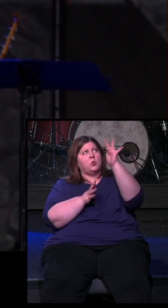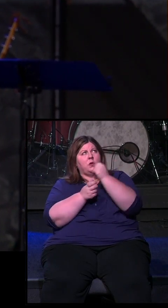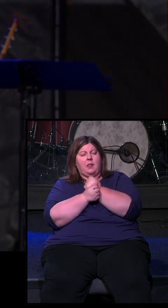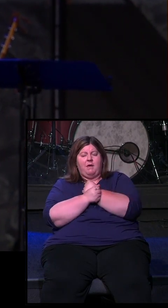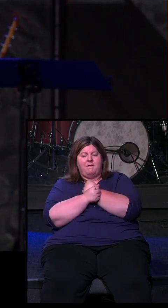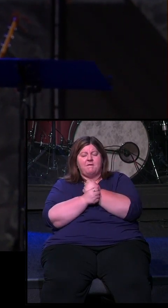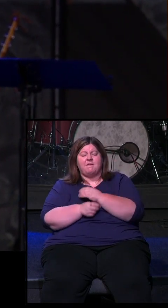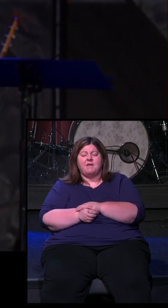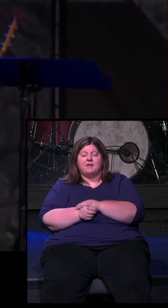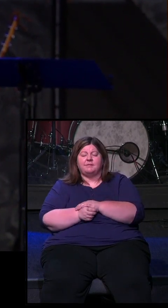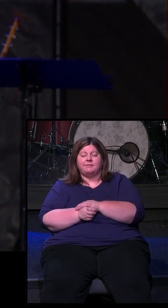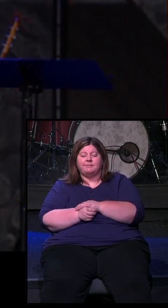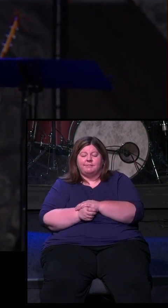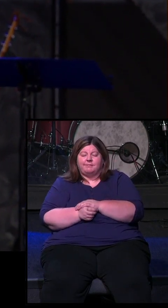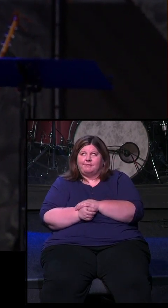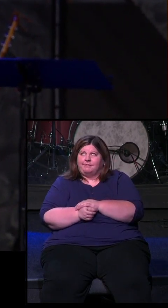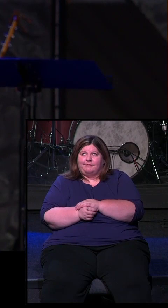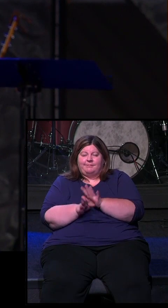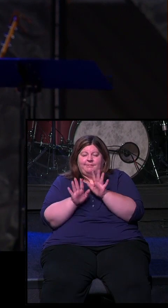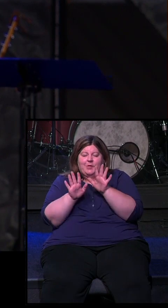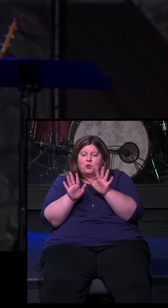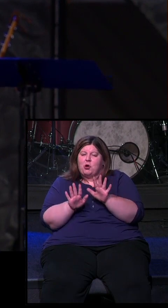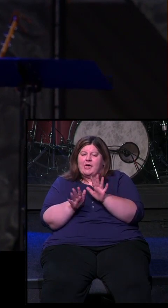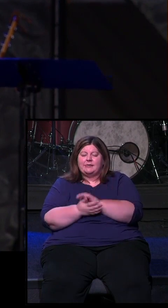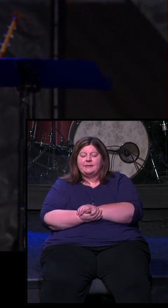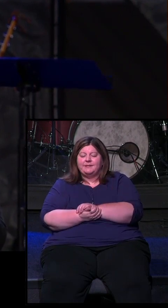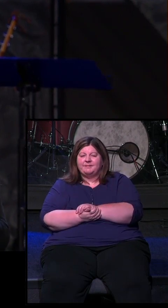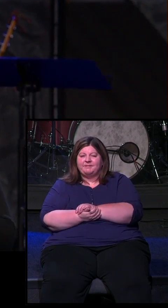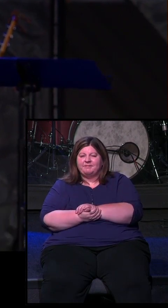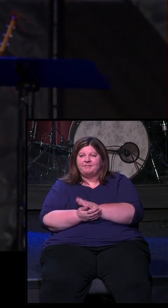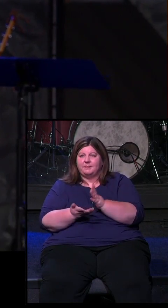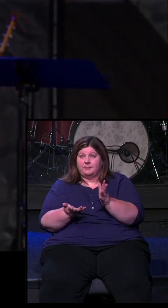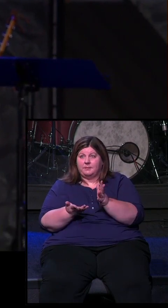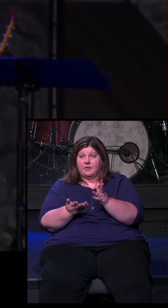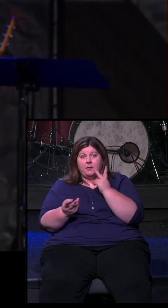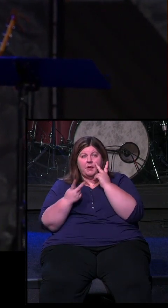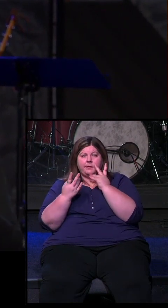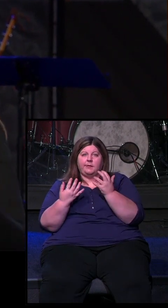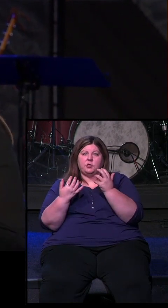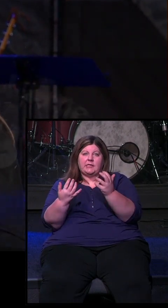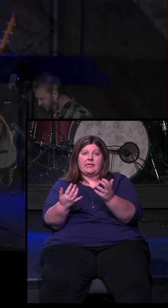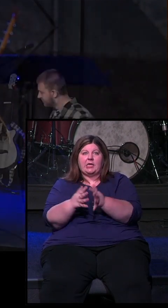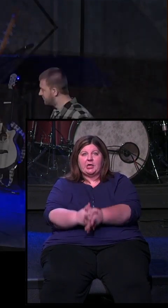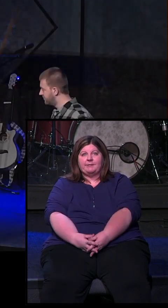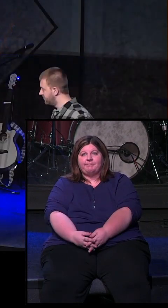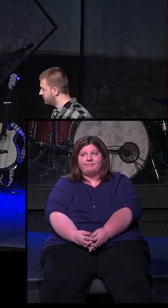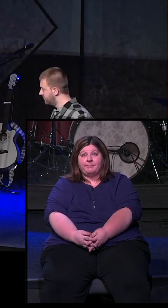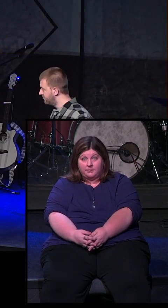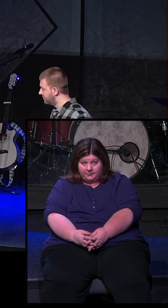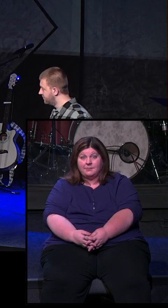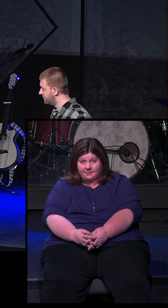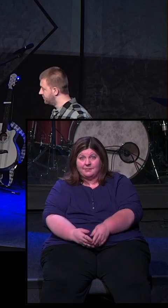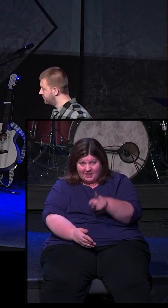And so that is just, this is such a great, great thing. But church, I see that you're sitting here, and I just want to remind you, you